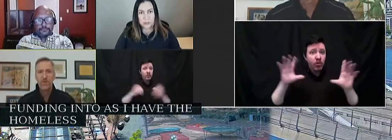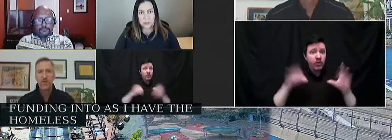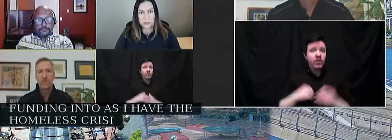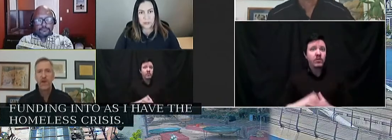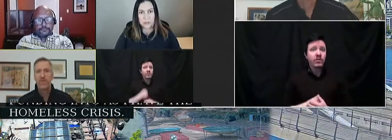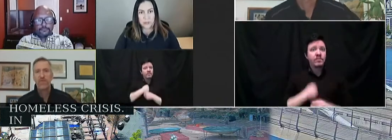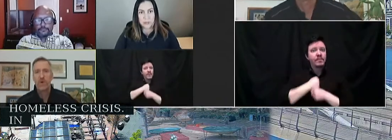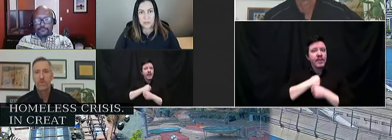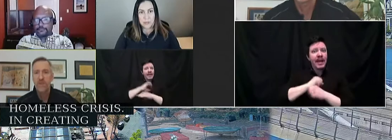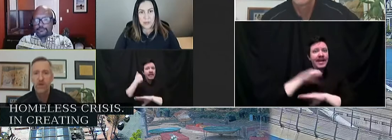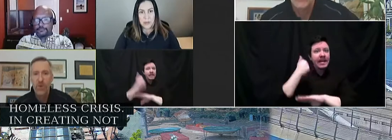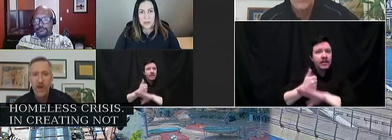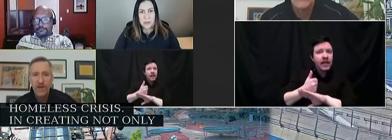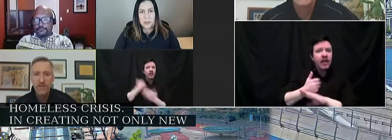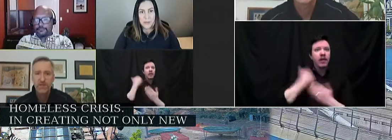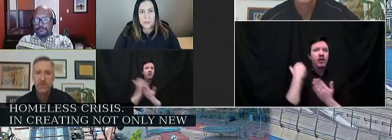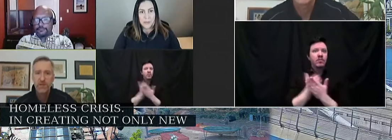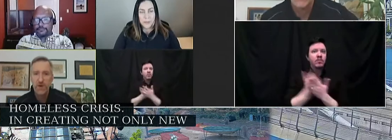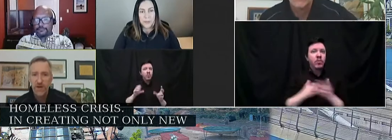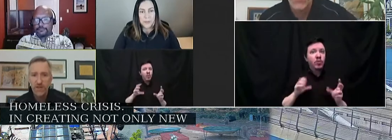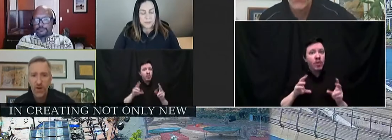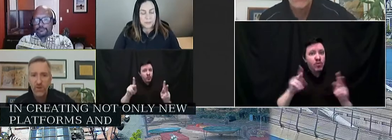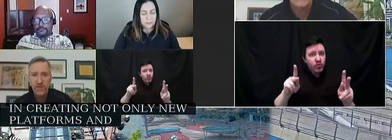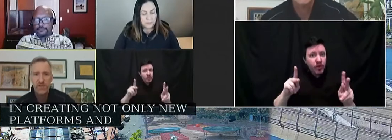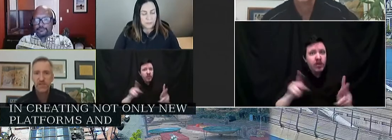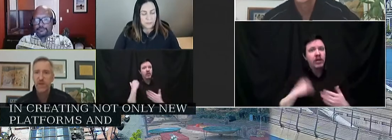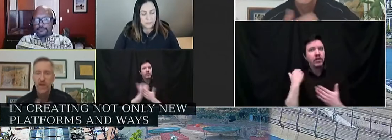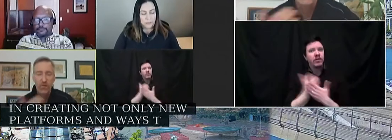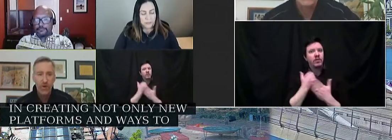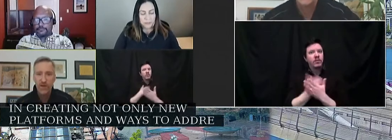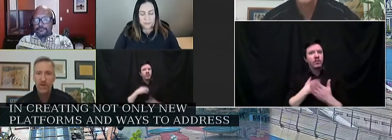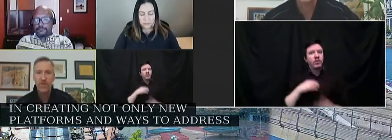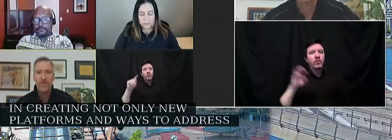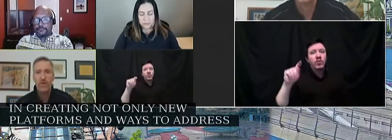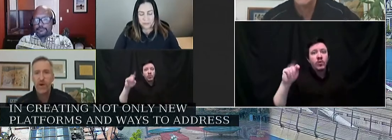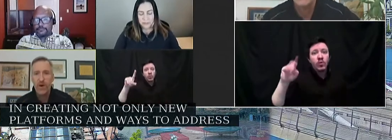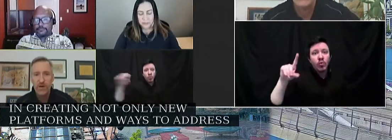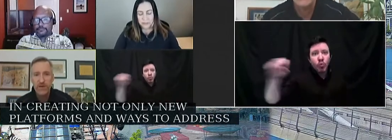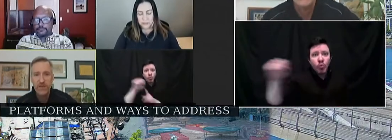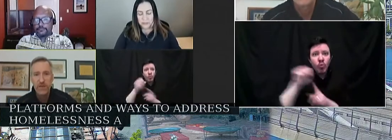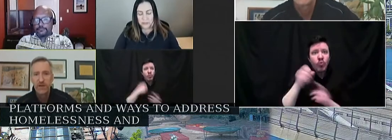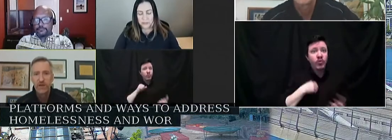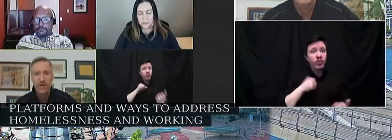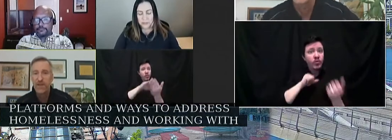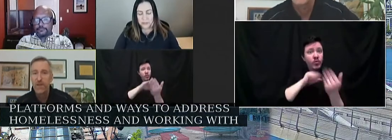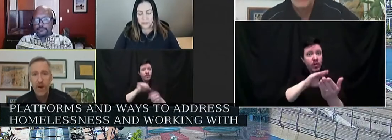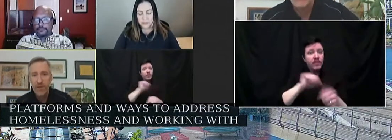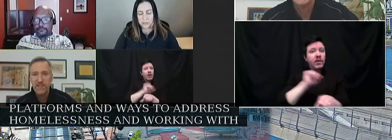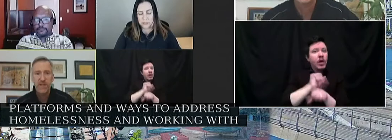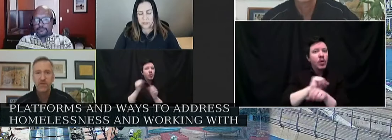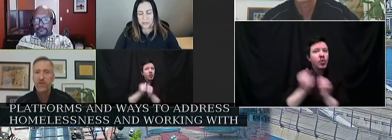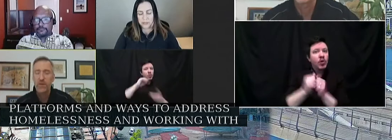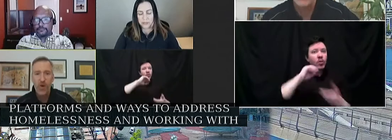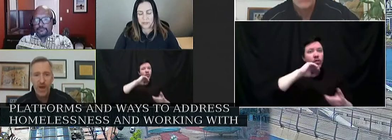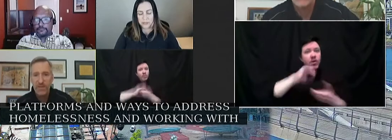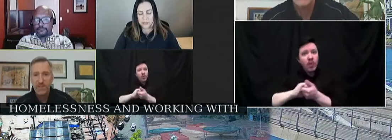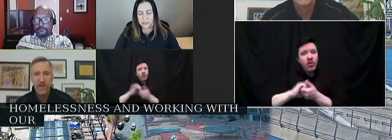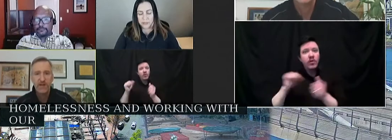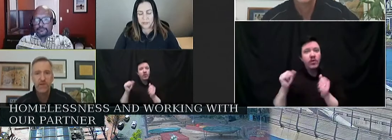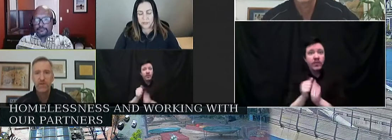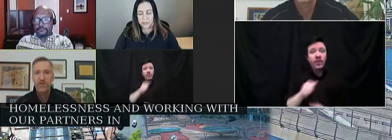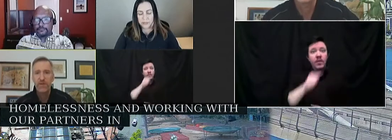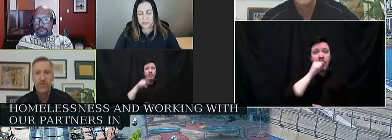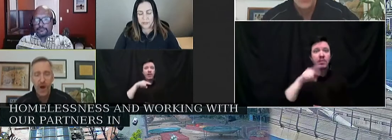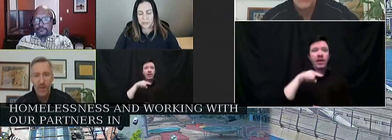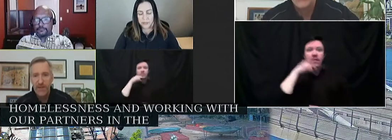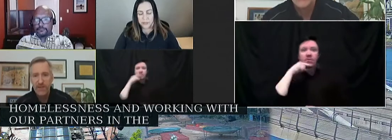only new platforms and ways to address homelessness and working with our partners in the public sector, in the private